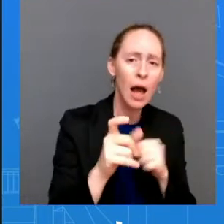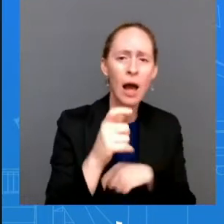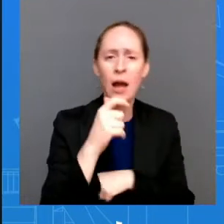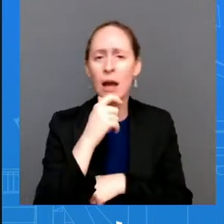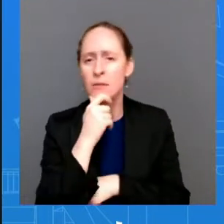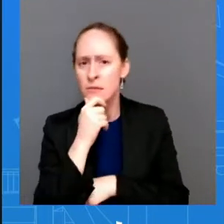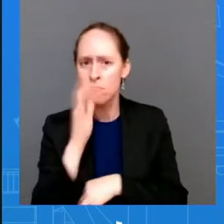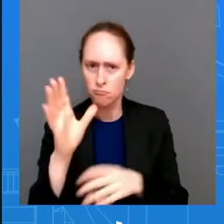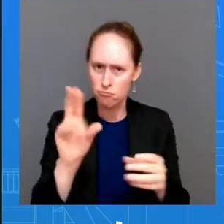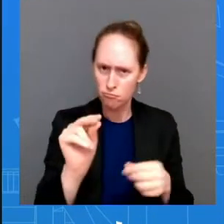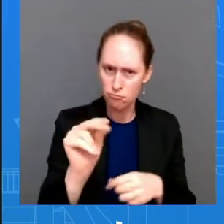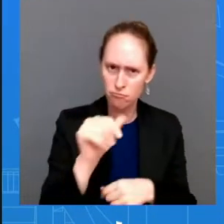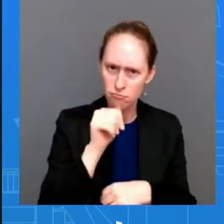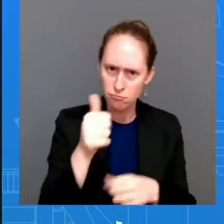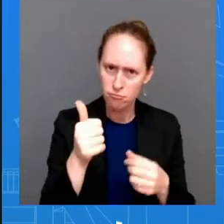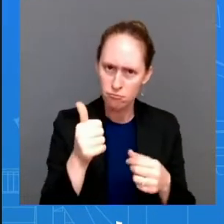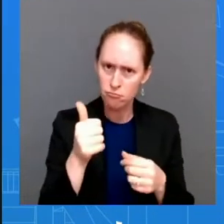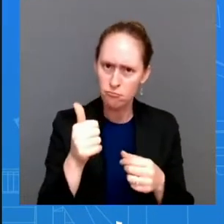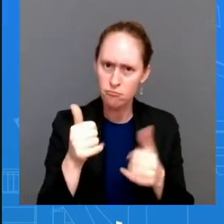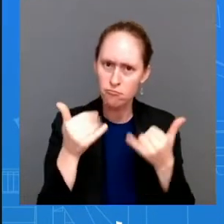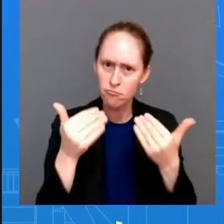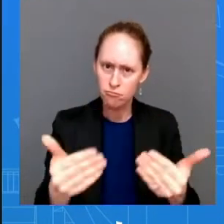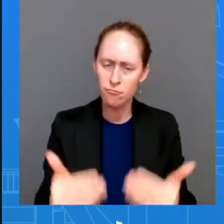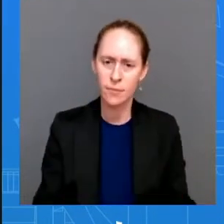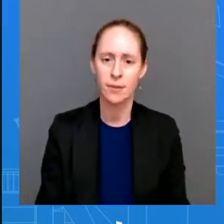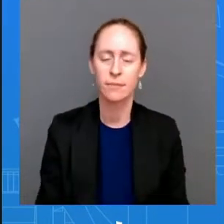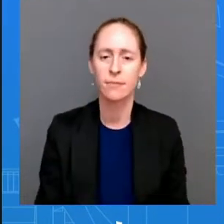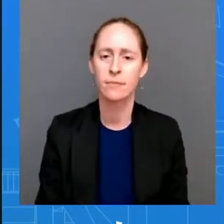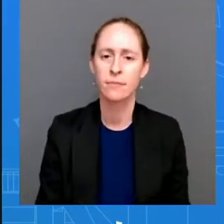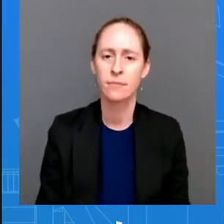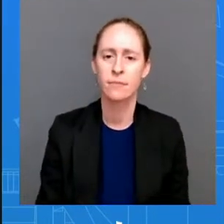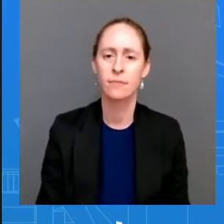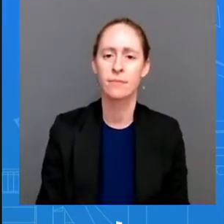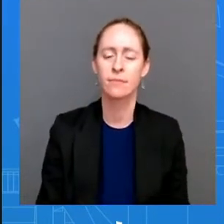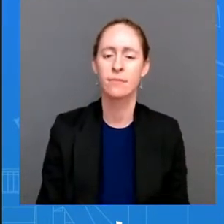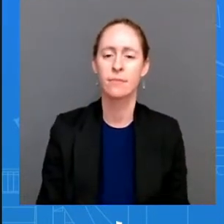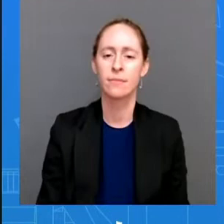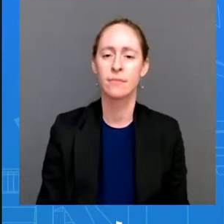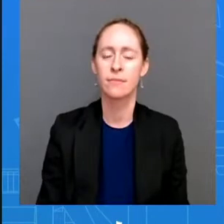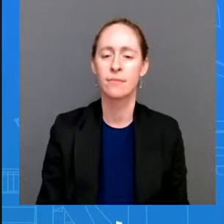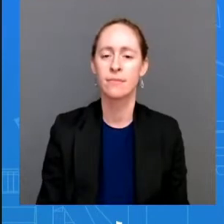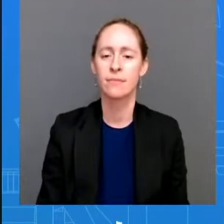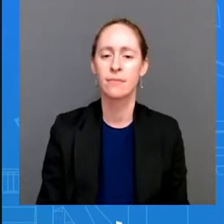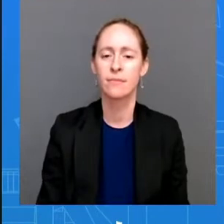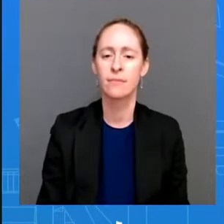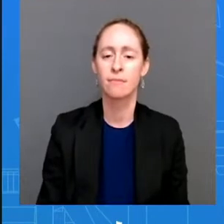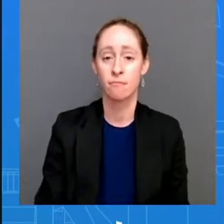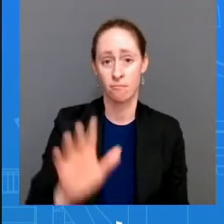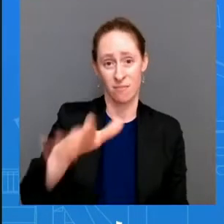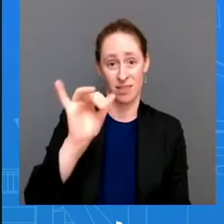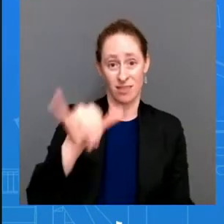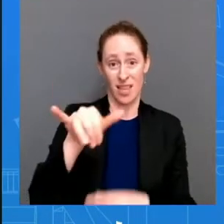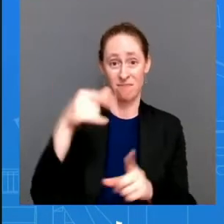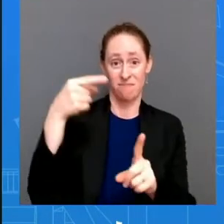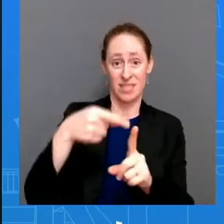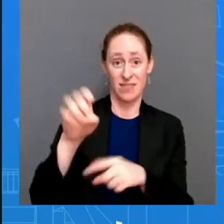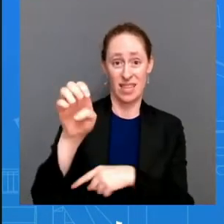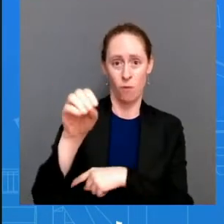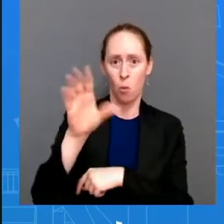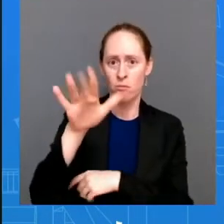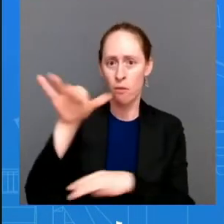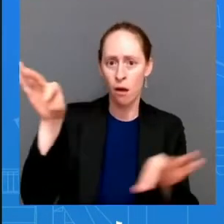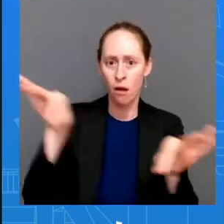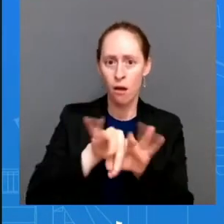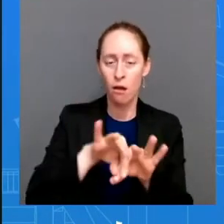this is going to do it's going to help in particular low-income women right if you think about it paves the way for medicaid to pay for abortions for